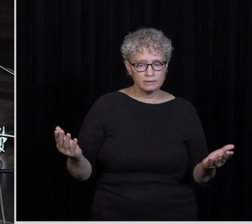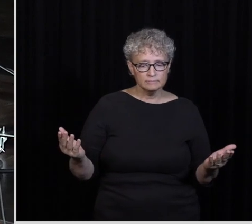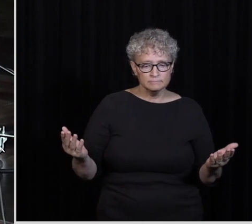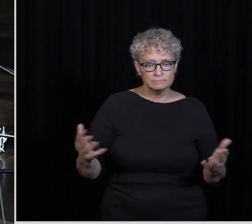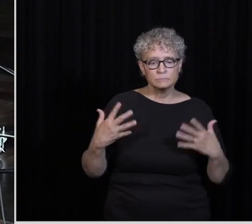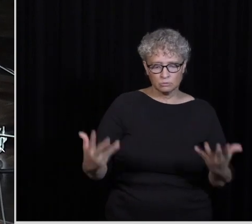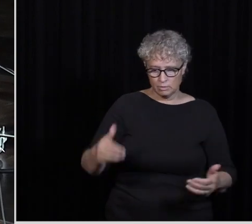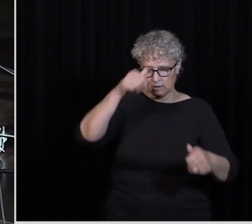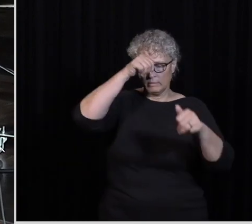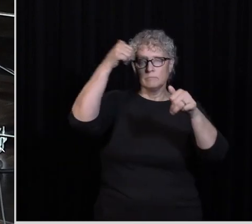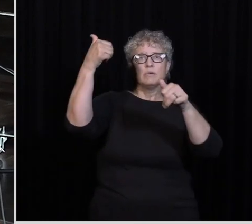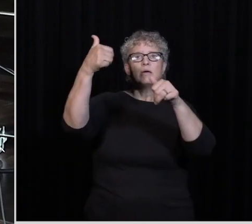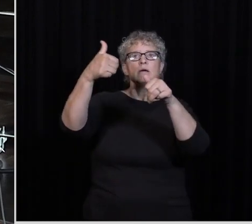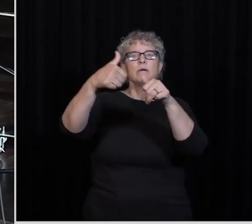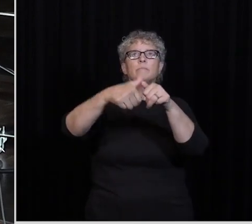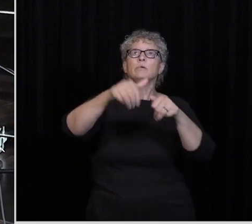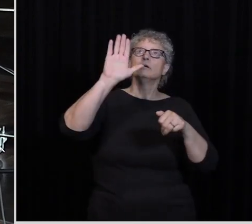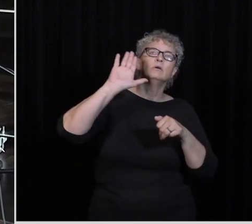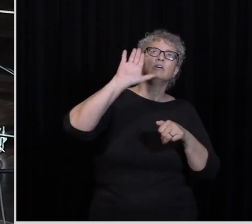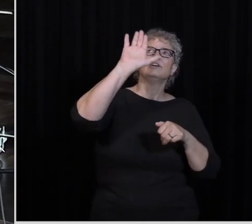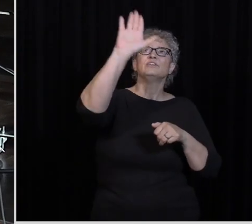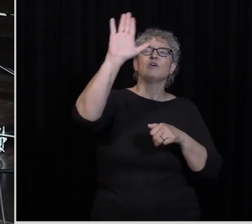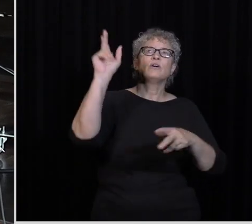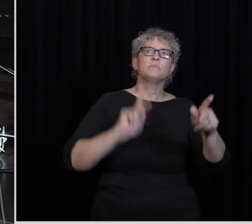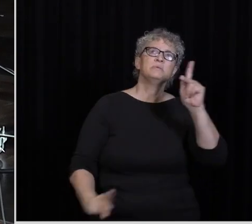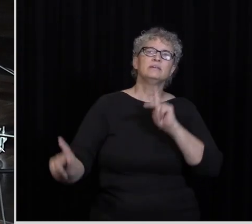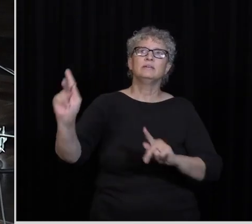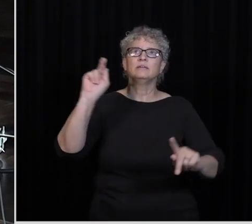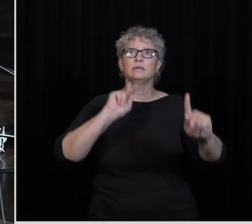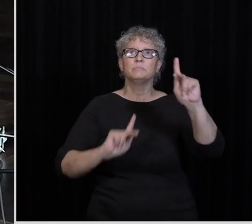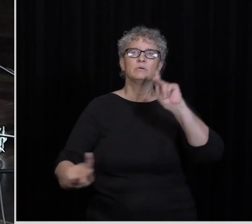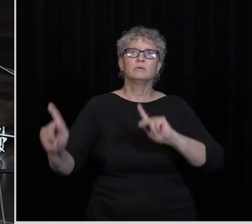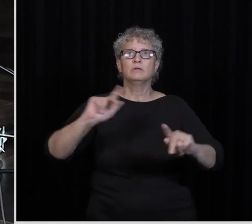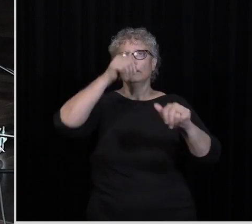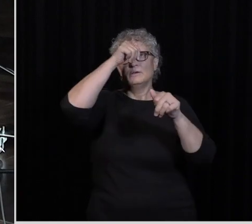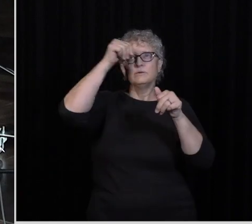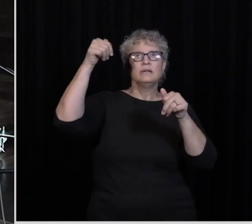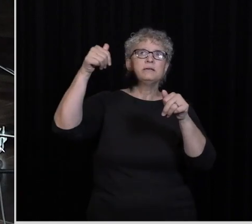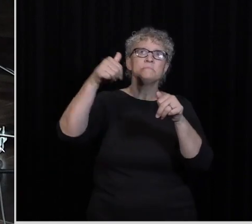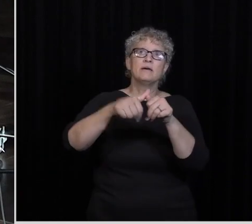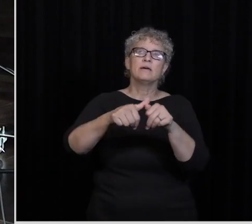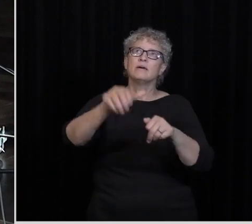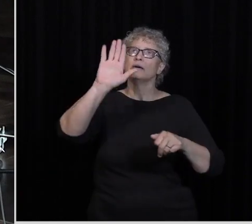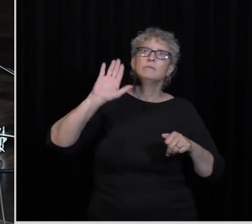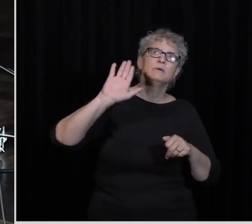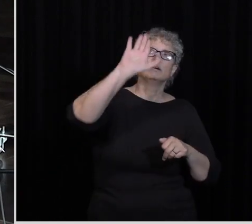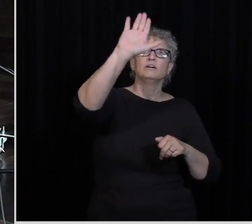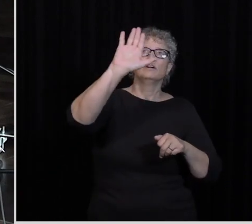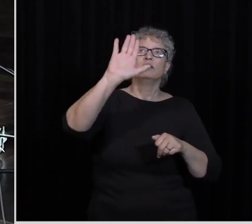So remember Your people Remember